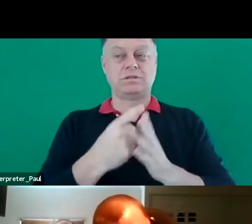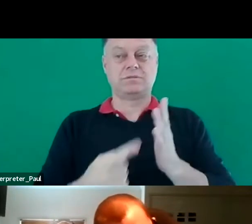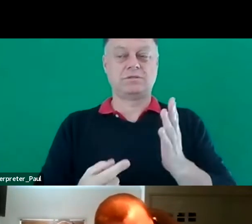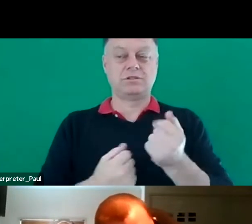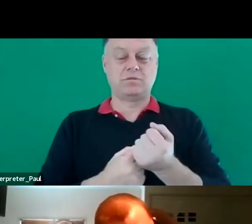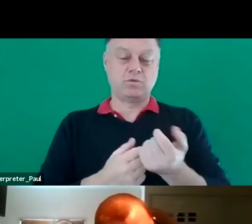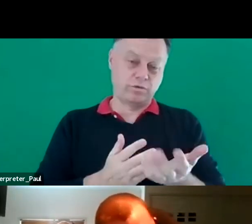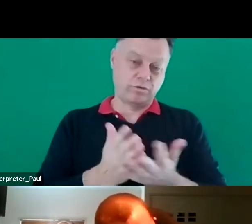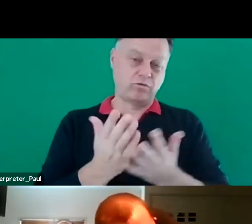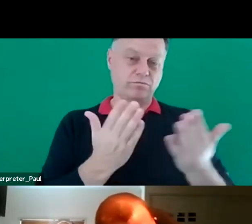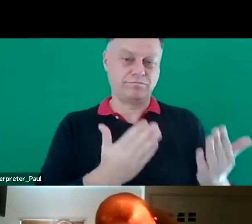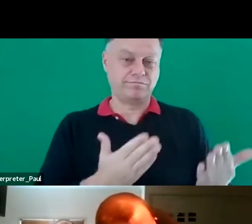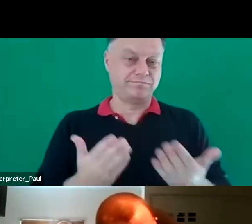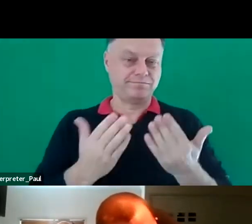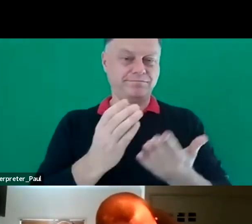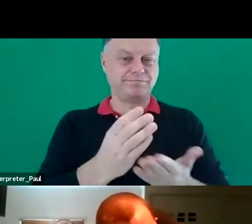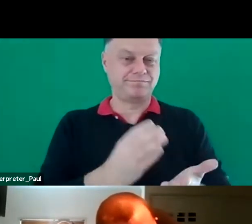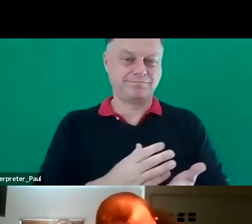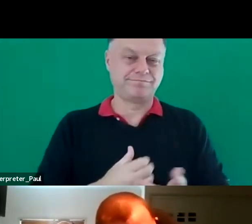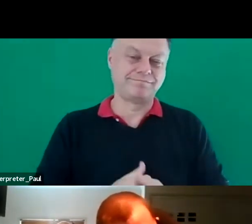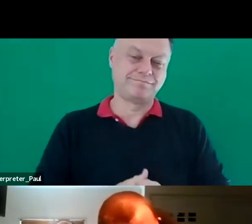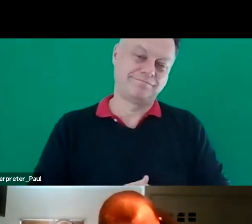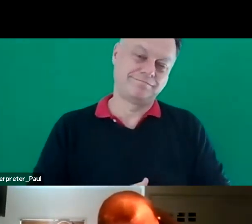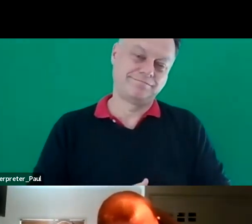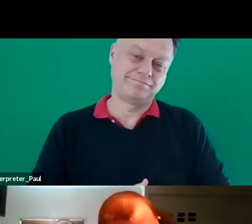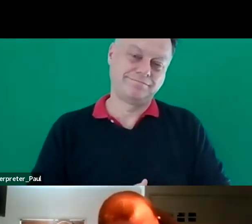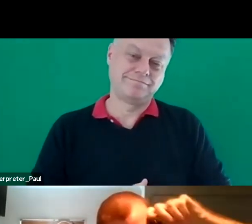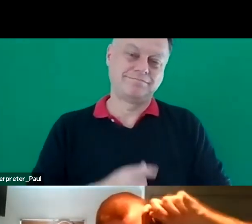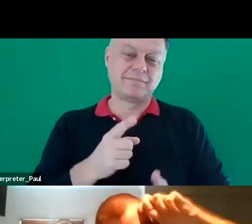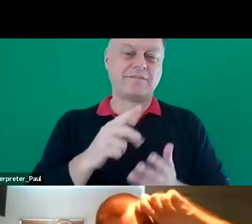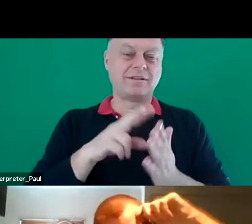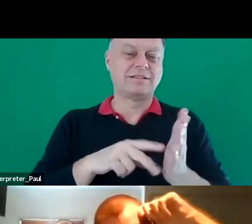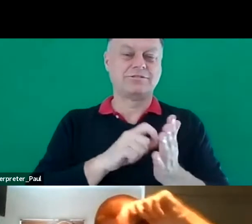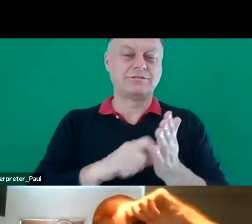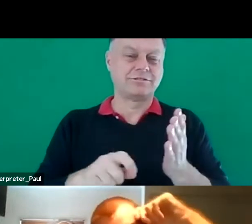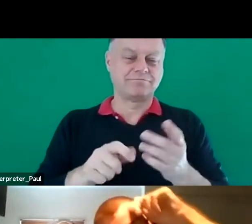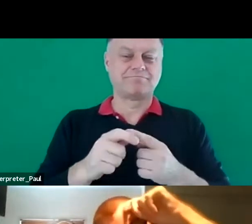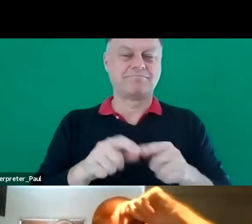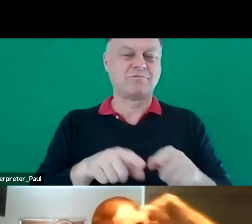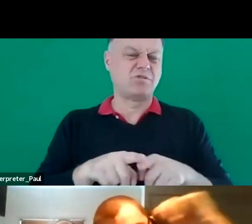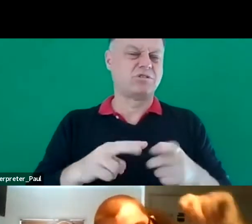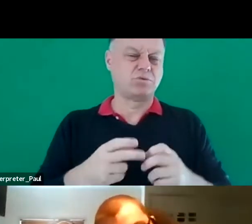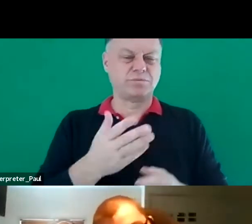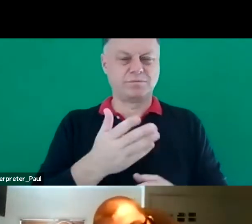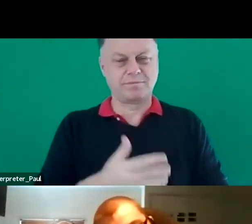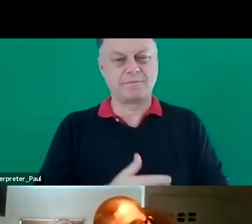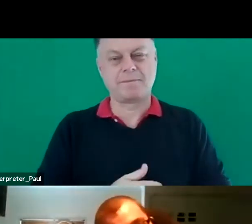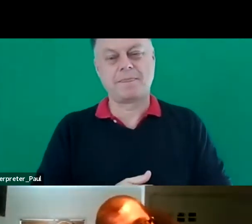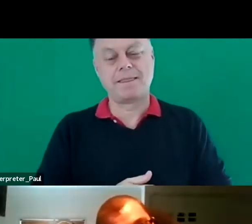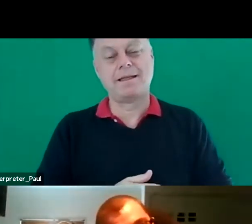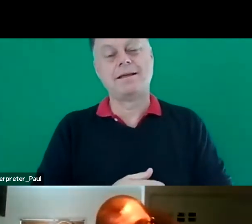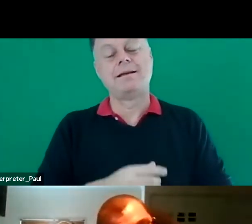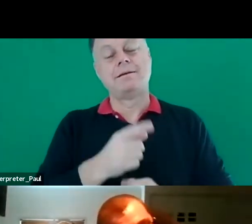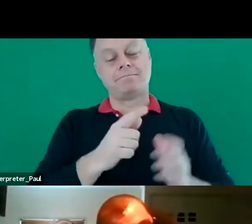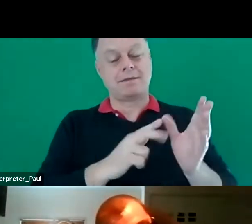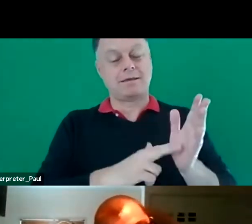throughout his course as he experiences literacy and learning issues. Anthony demonstrated